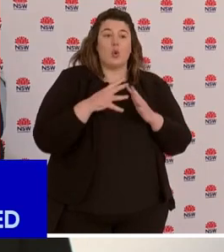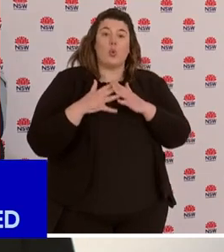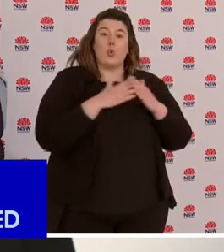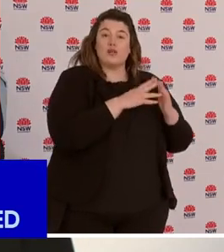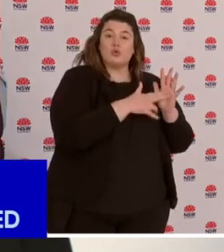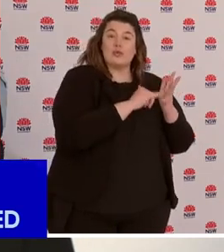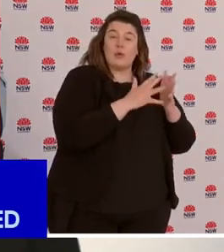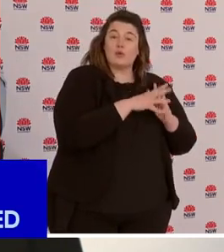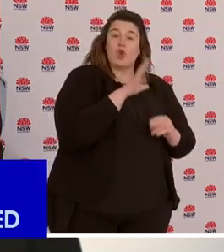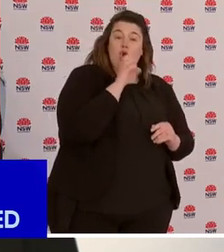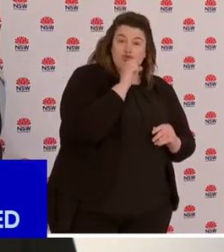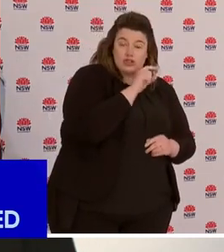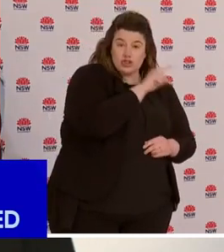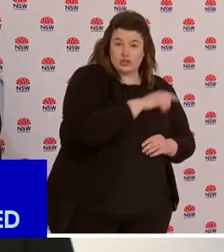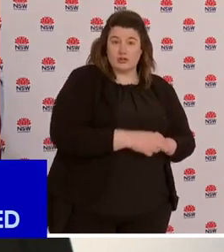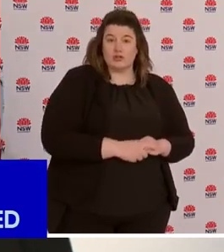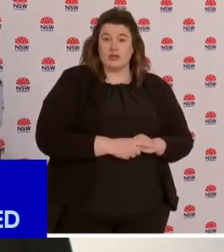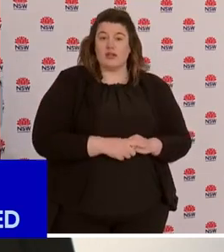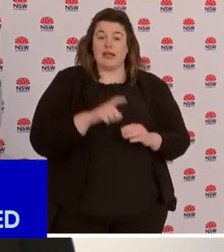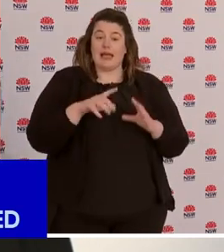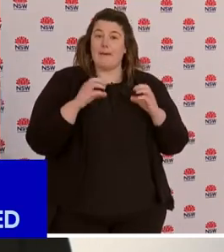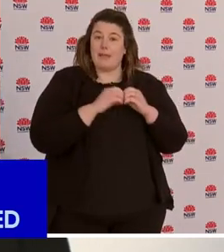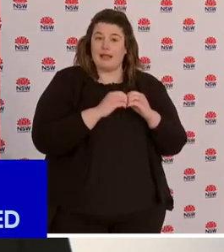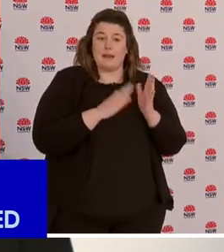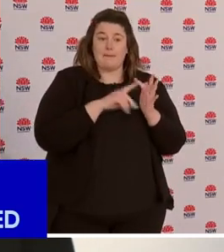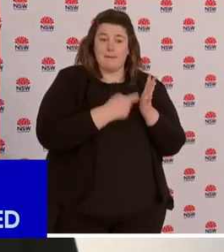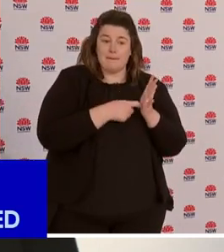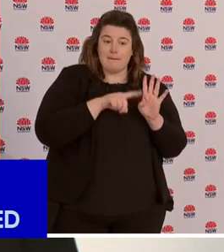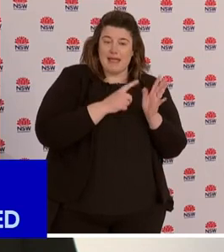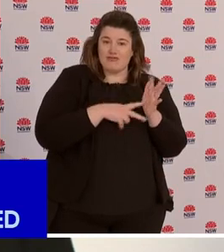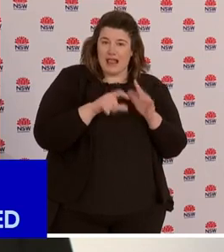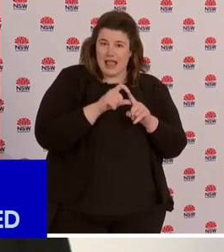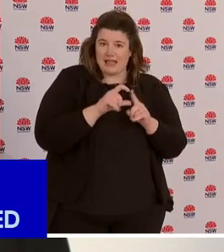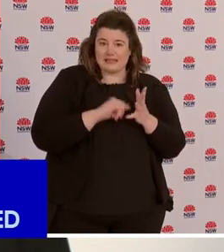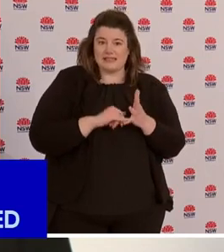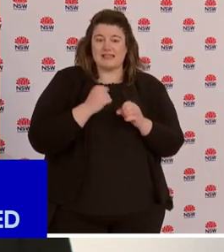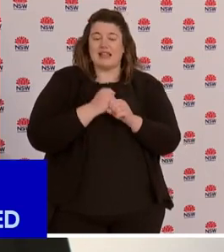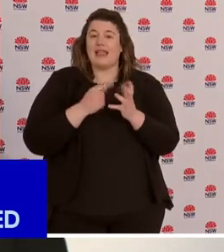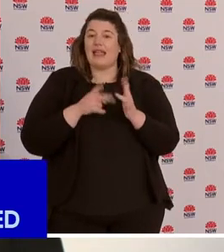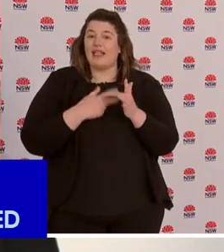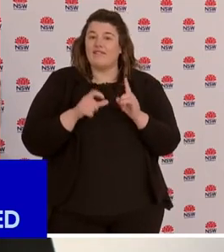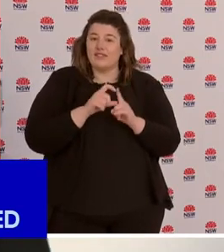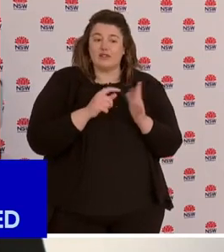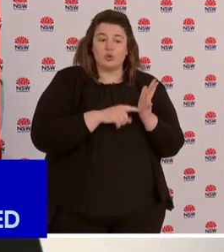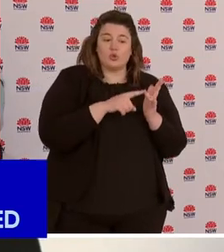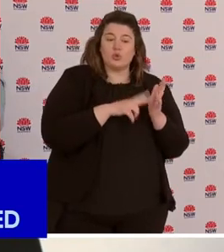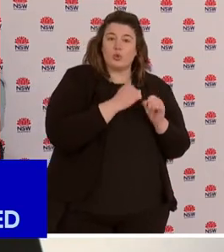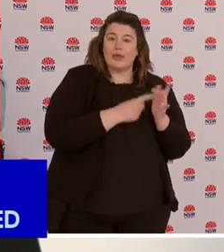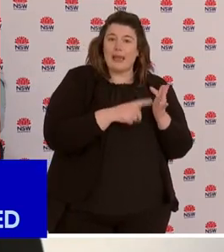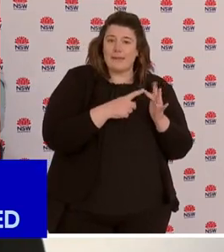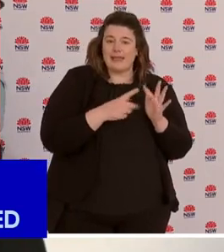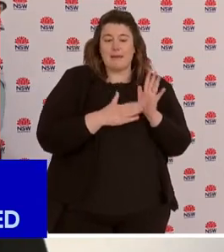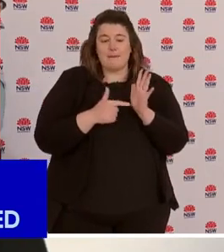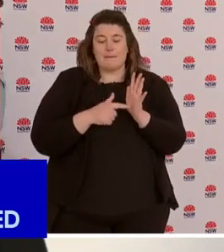In western Sydney, Cumberland, LGA, Merrillands and Guildford in particular, Toongabby, Pendle Hill, Mount Druitt, Rooty Hill,